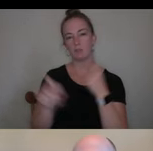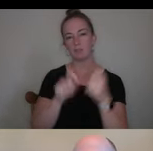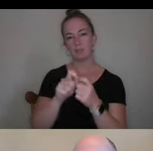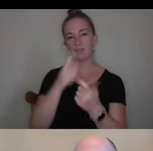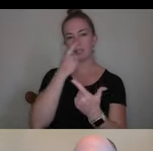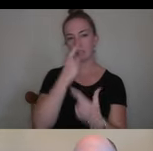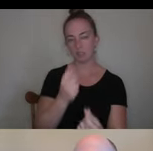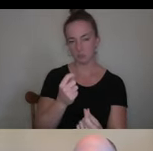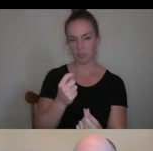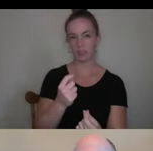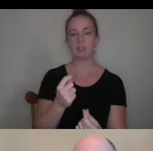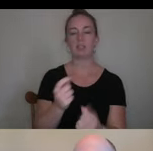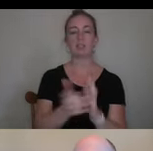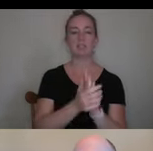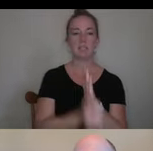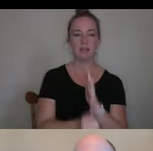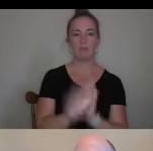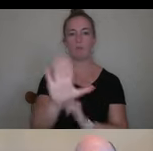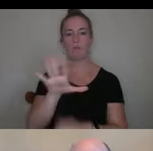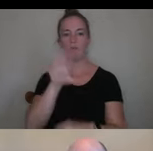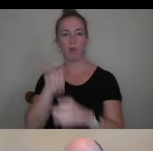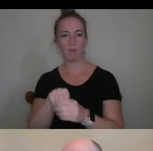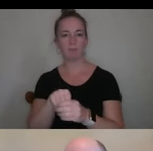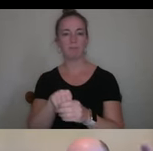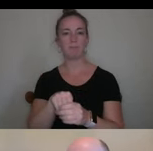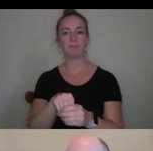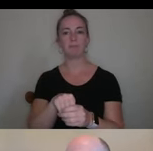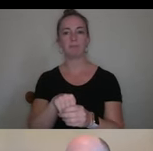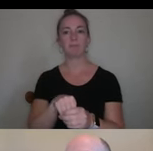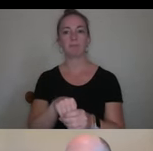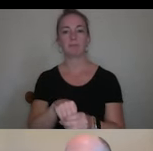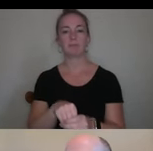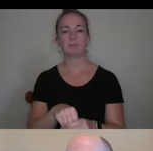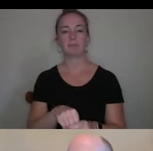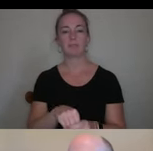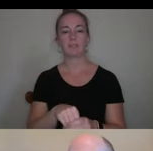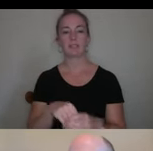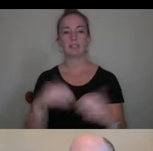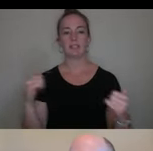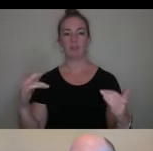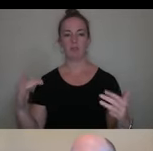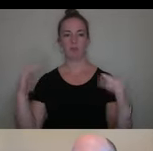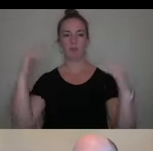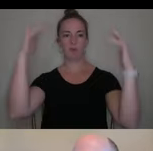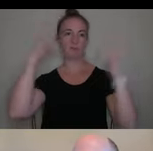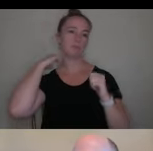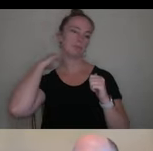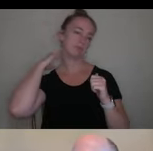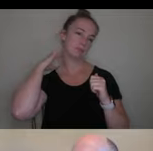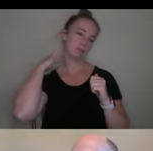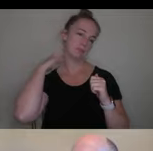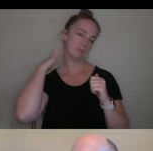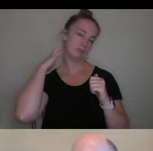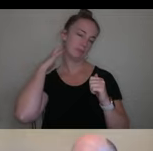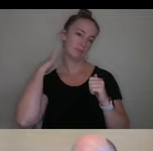talents or involvements that you might have. I'm, I'm working, as you can see, I'm working my way up this page rather than down because I wanted to